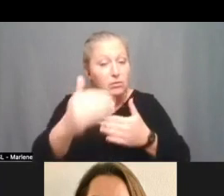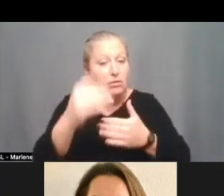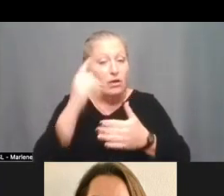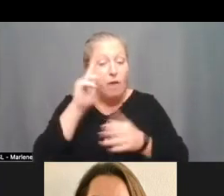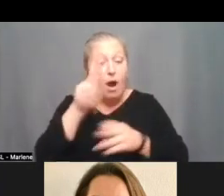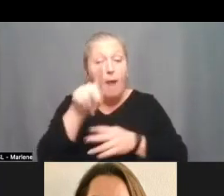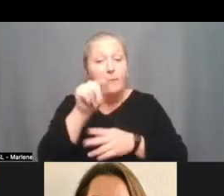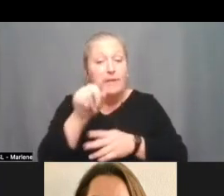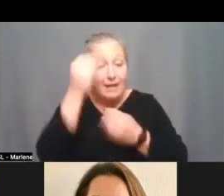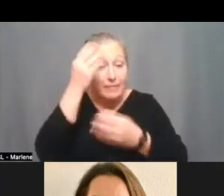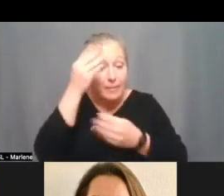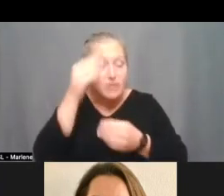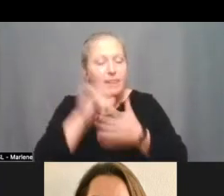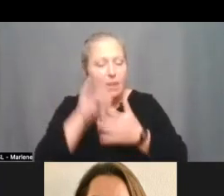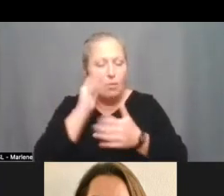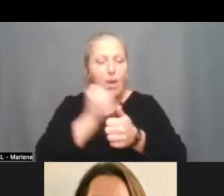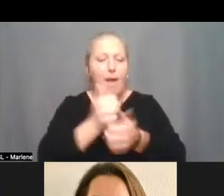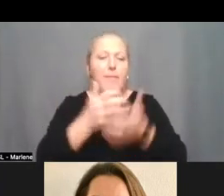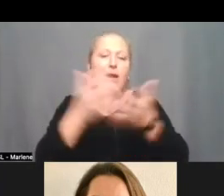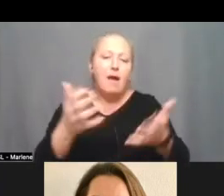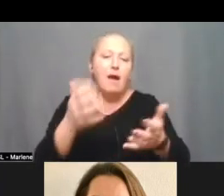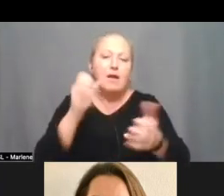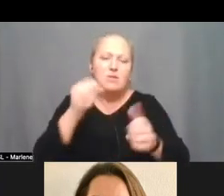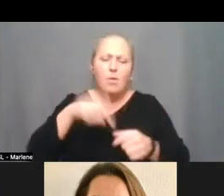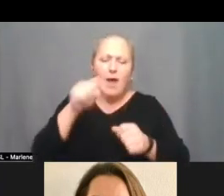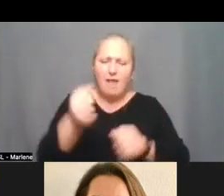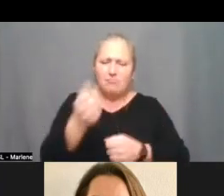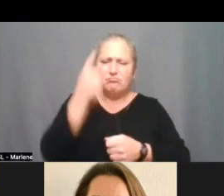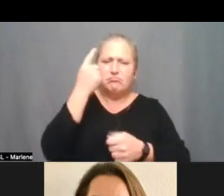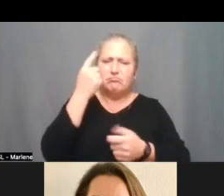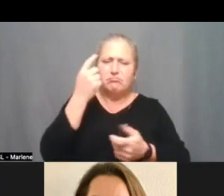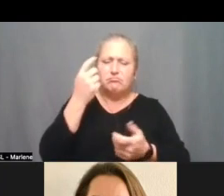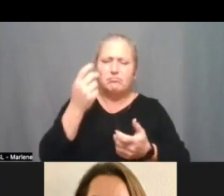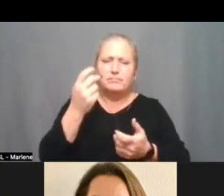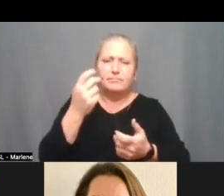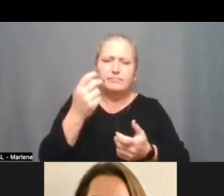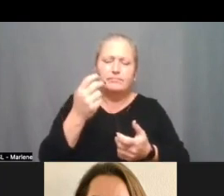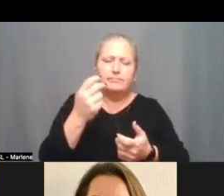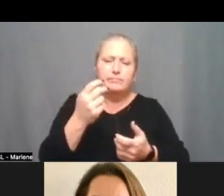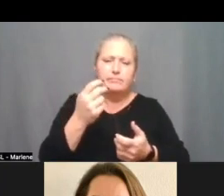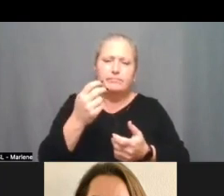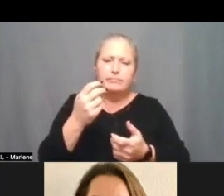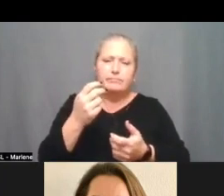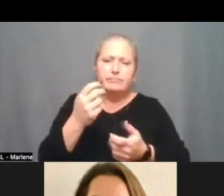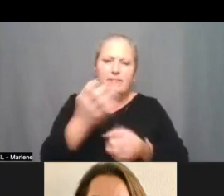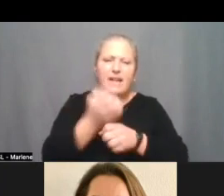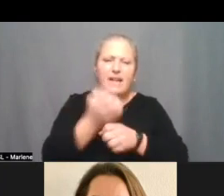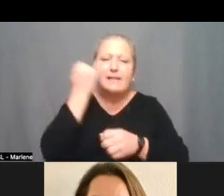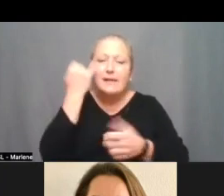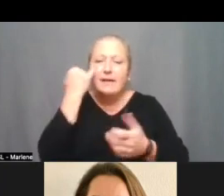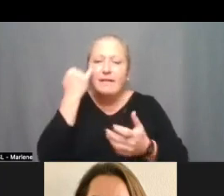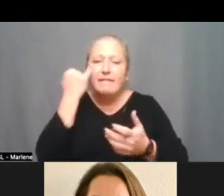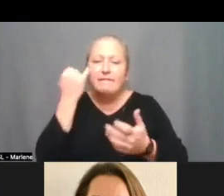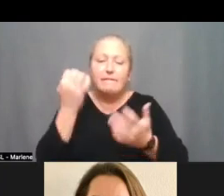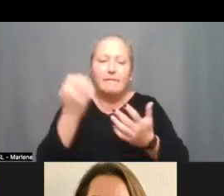i think that that would be really helpful so that we have a sense and um if there's a